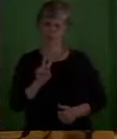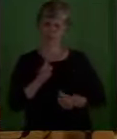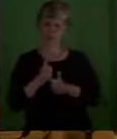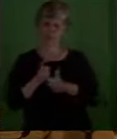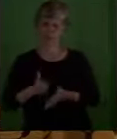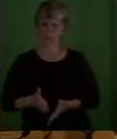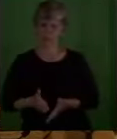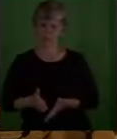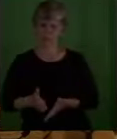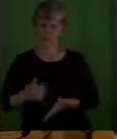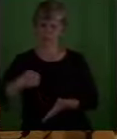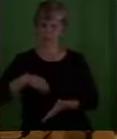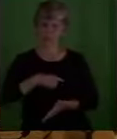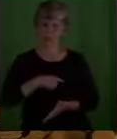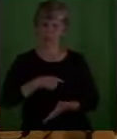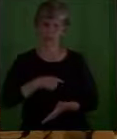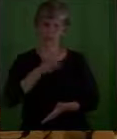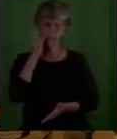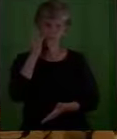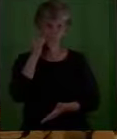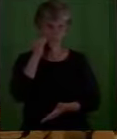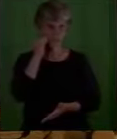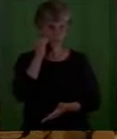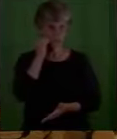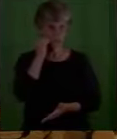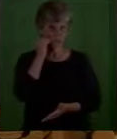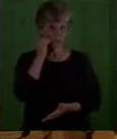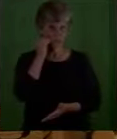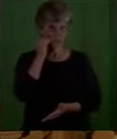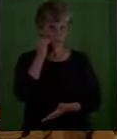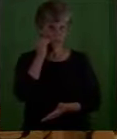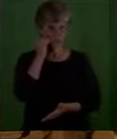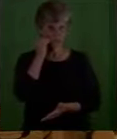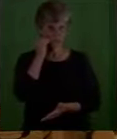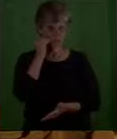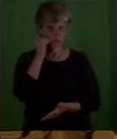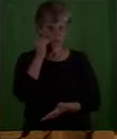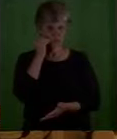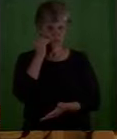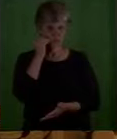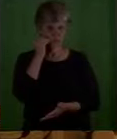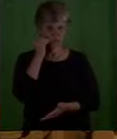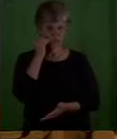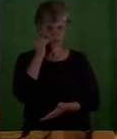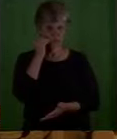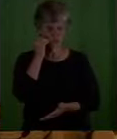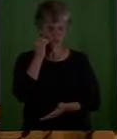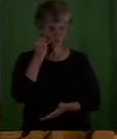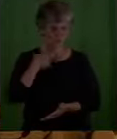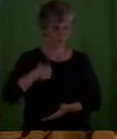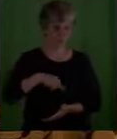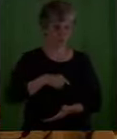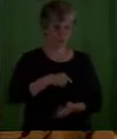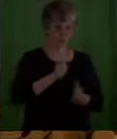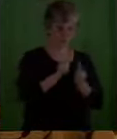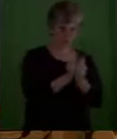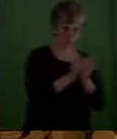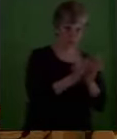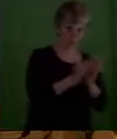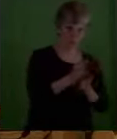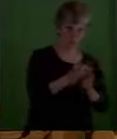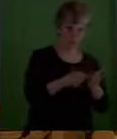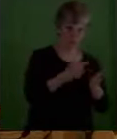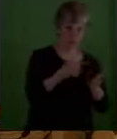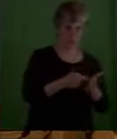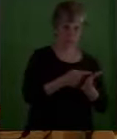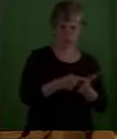experiencing as we do encounter Him in various places, signs that